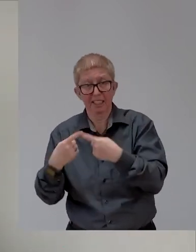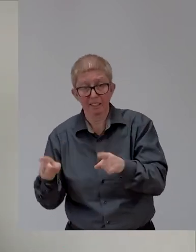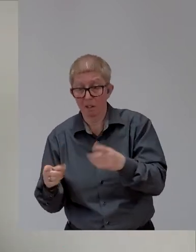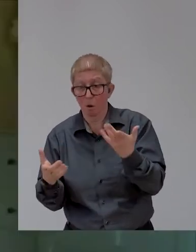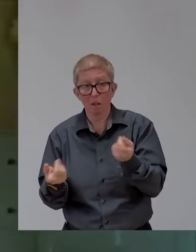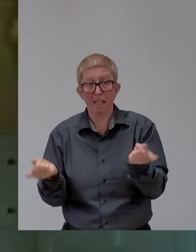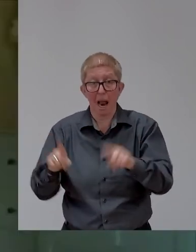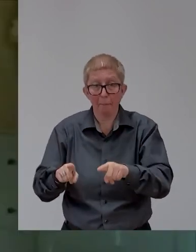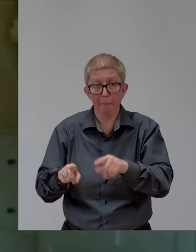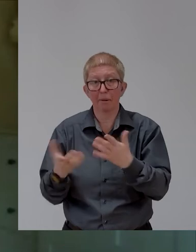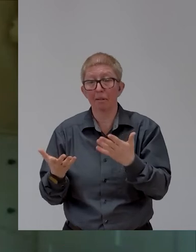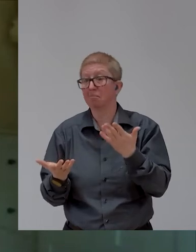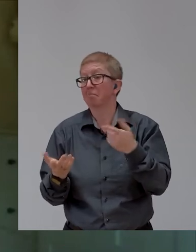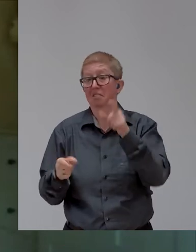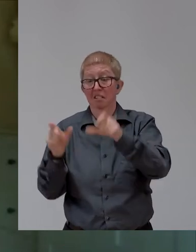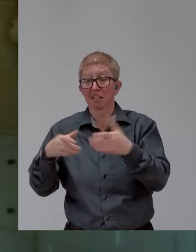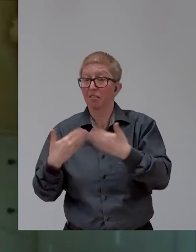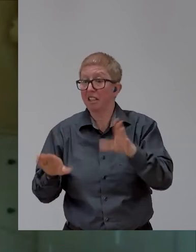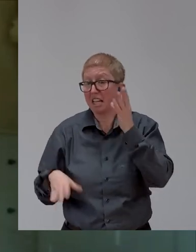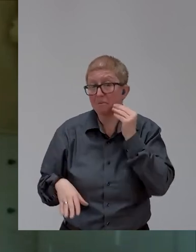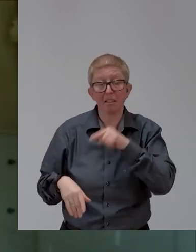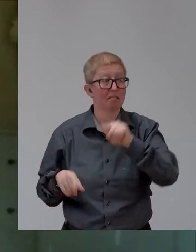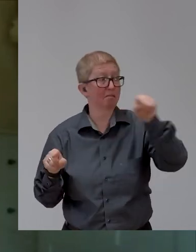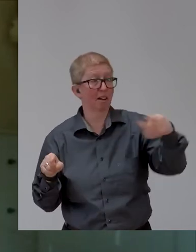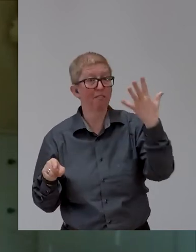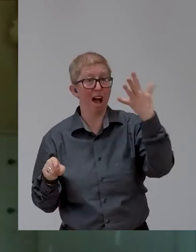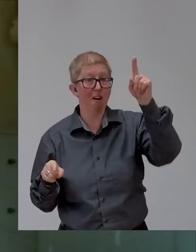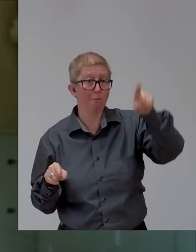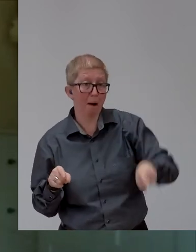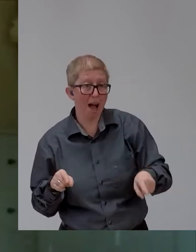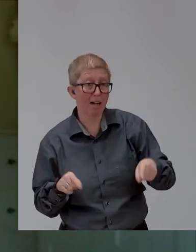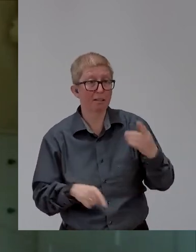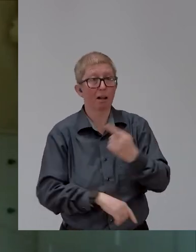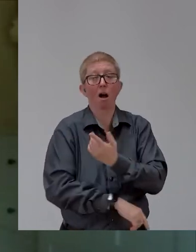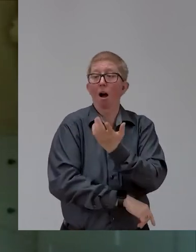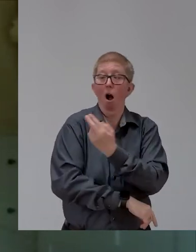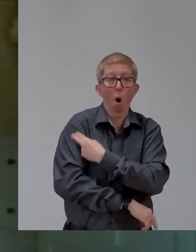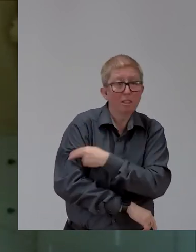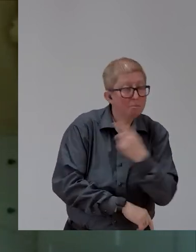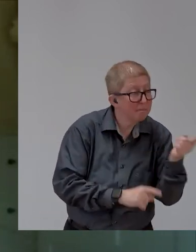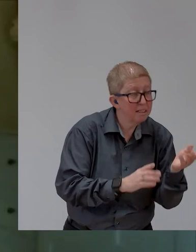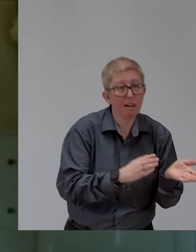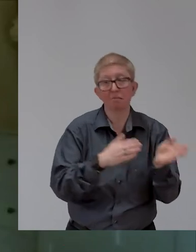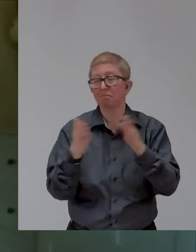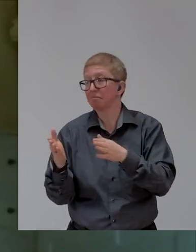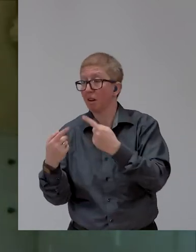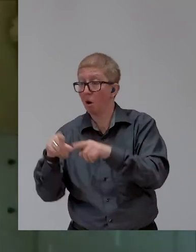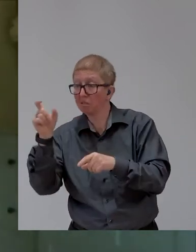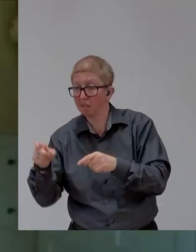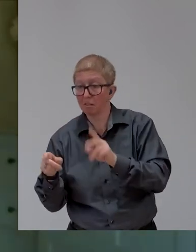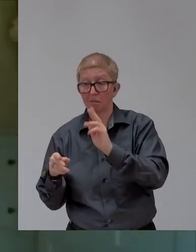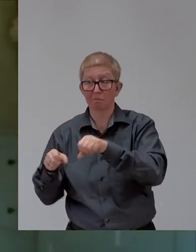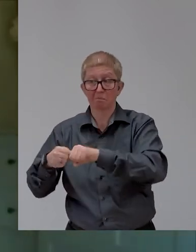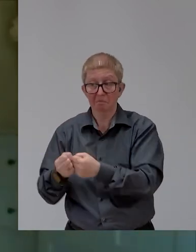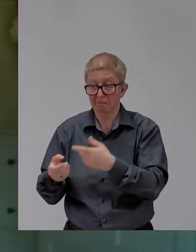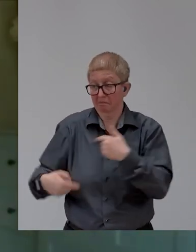last two months. What was it? And a lot of it's around psychological support, et cetera, et cetera. Yeah. It is still difficult. And then you're getting